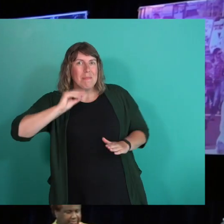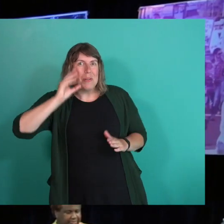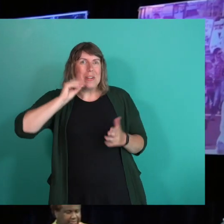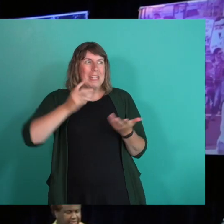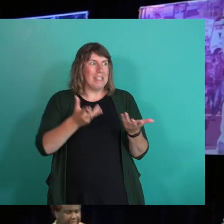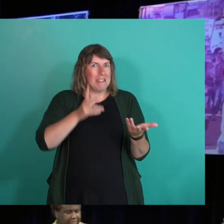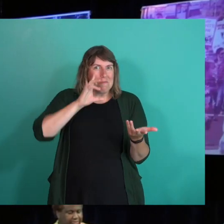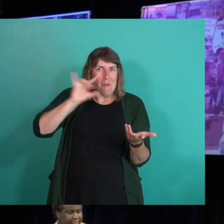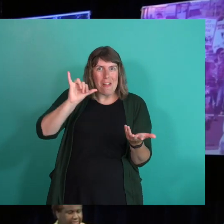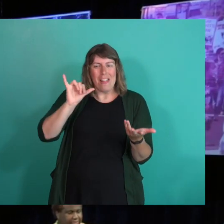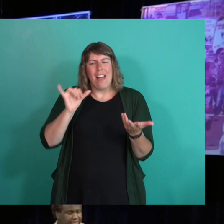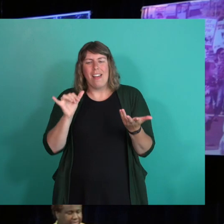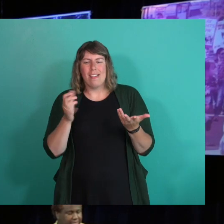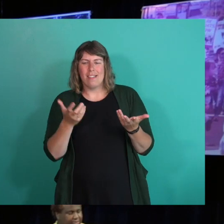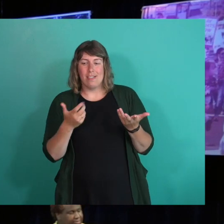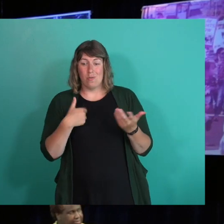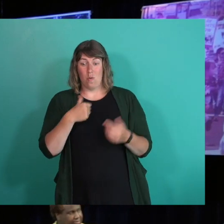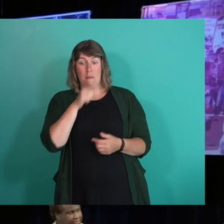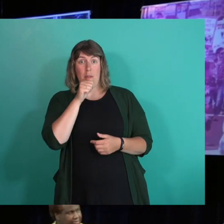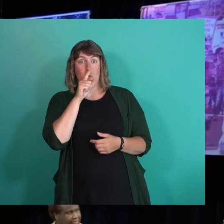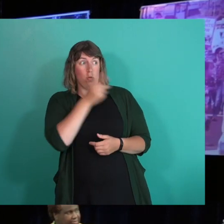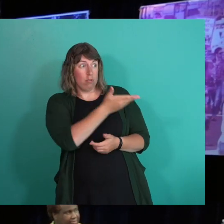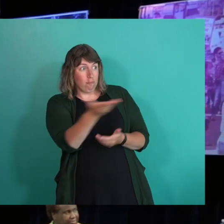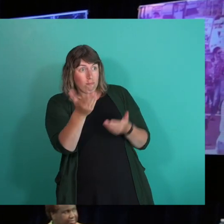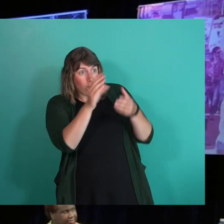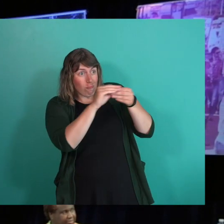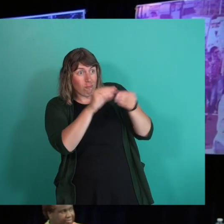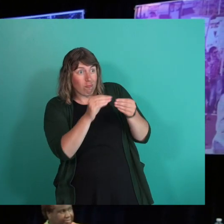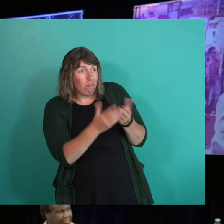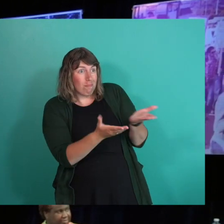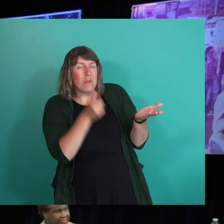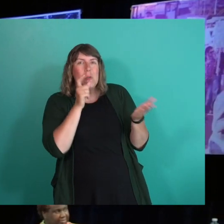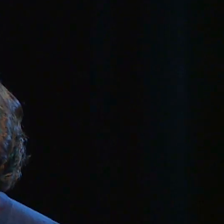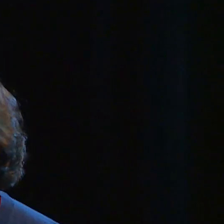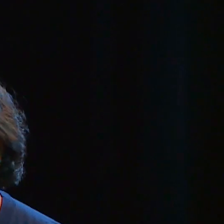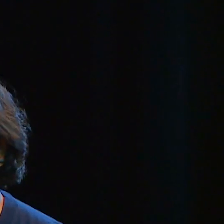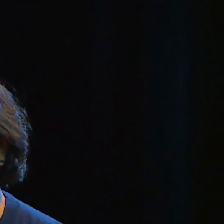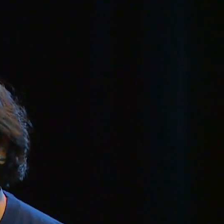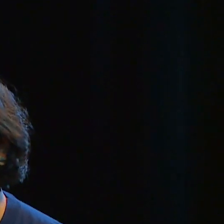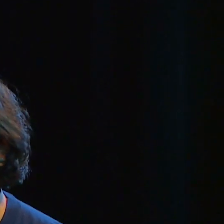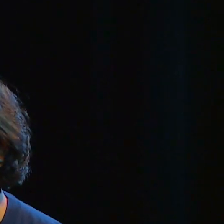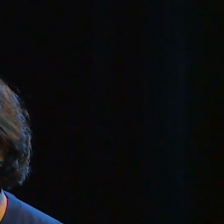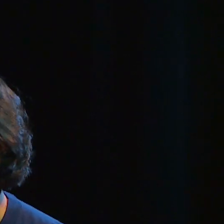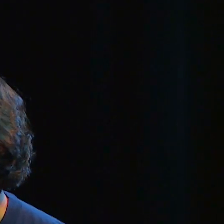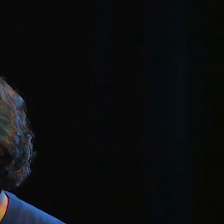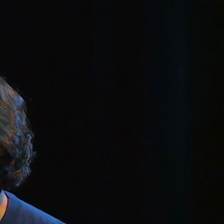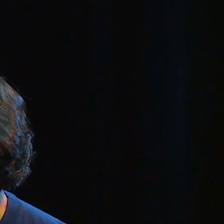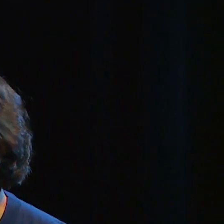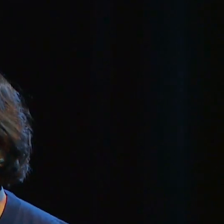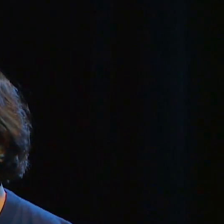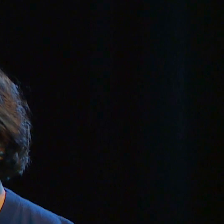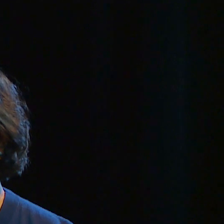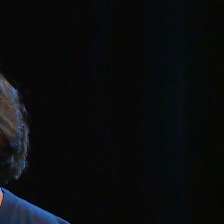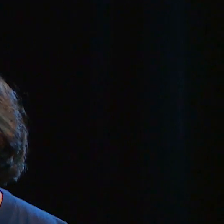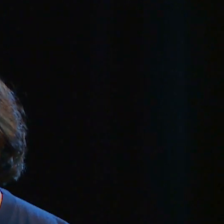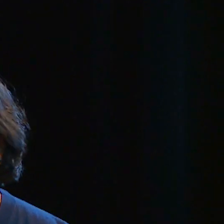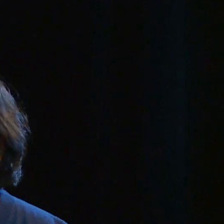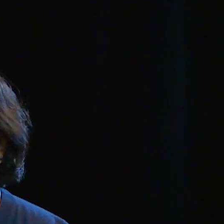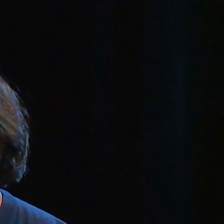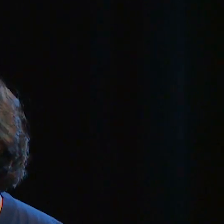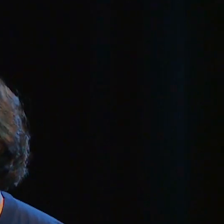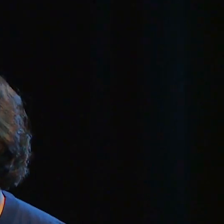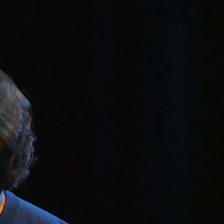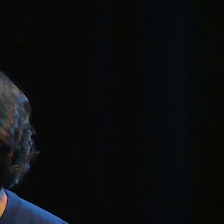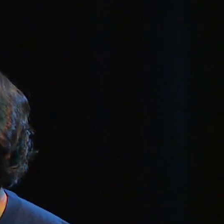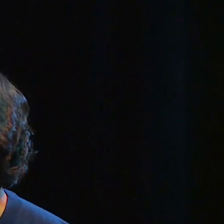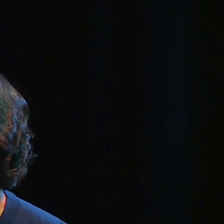was. I don't know if any of you wanted to kick things off with taking that question about and, you know, if you